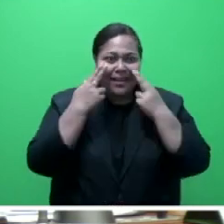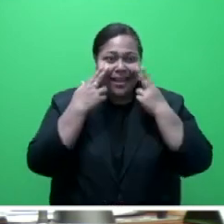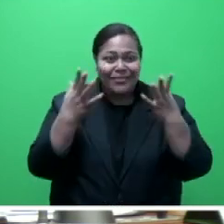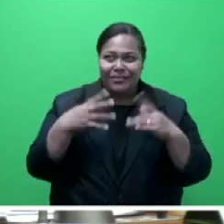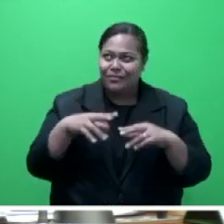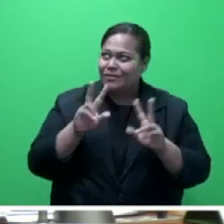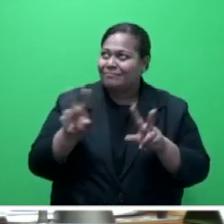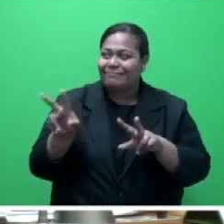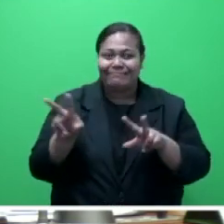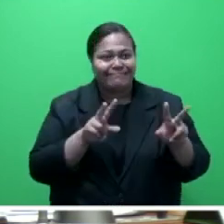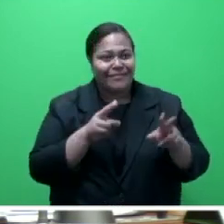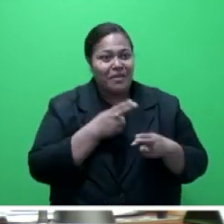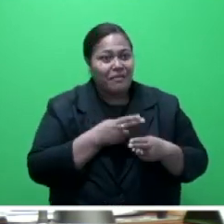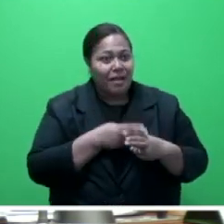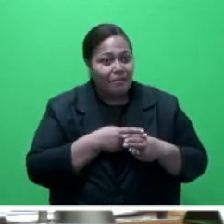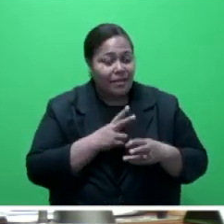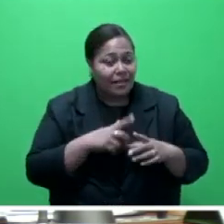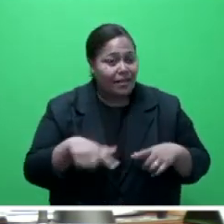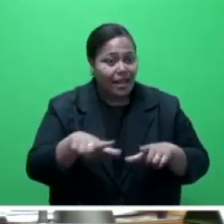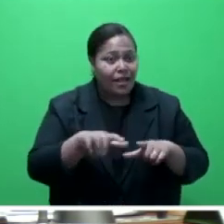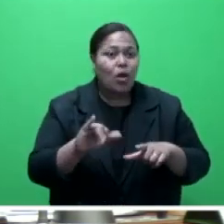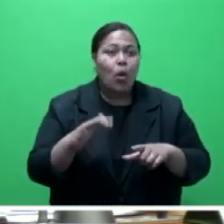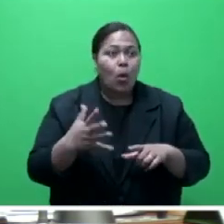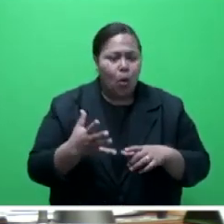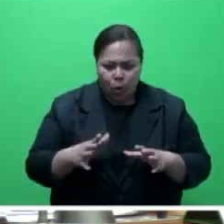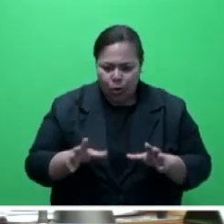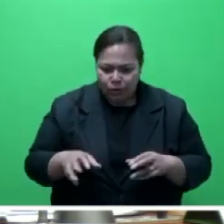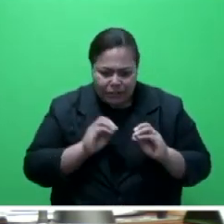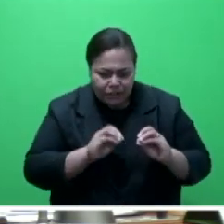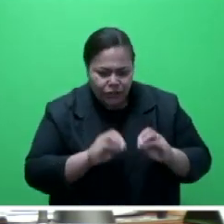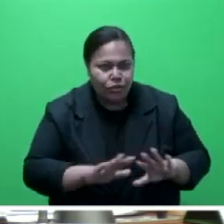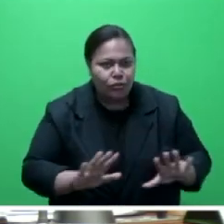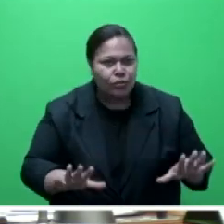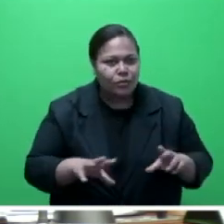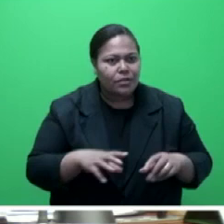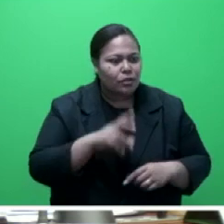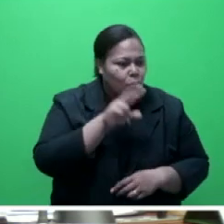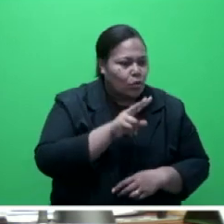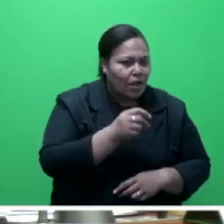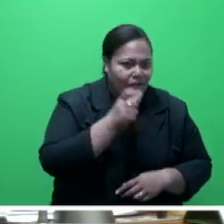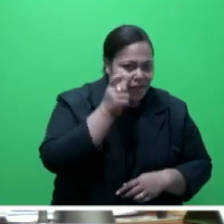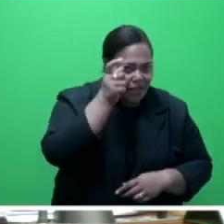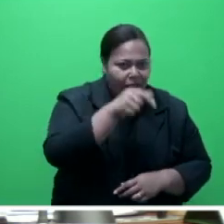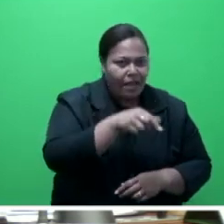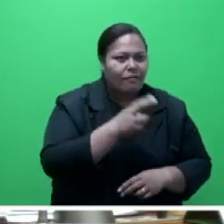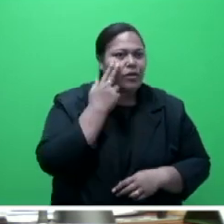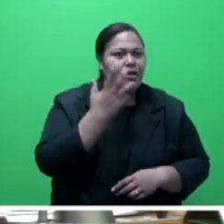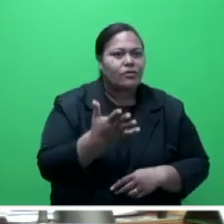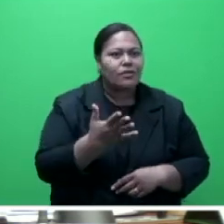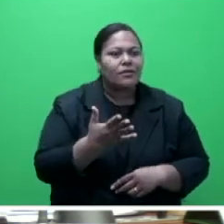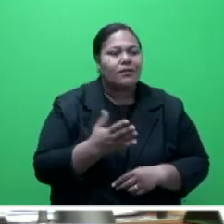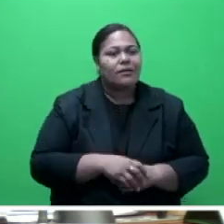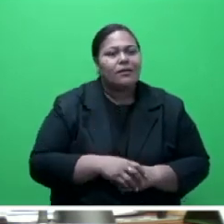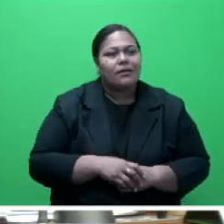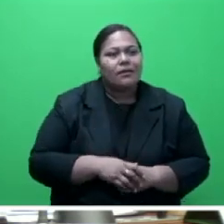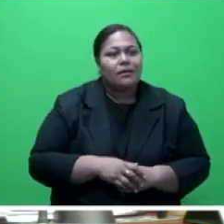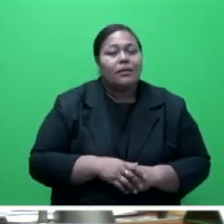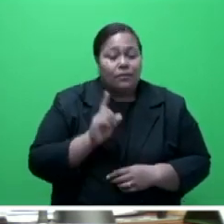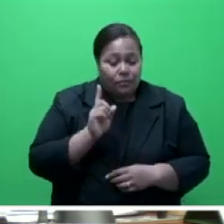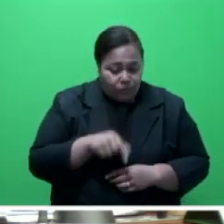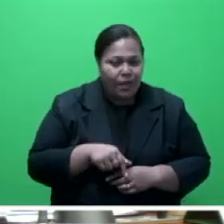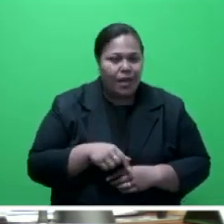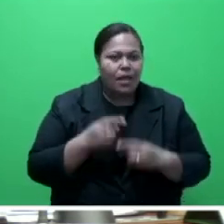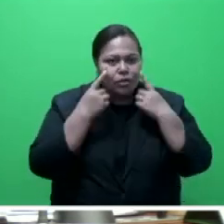farming our land, or simply nurturing our children to care for nature. These moments define who we are, where we belong.